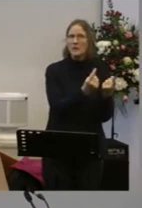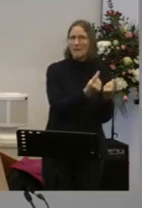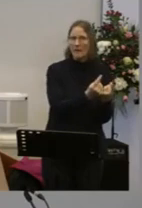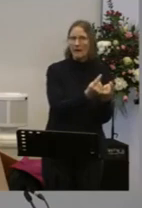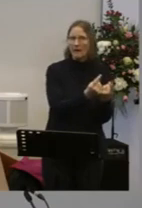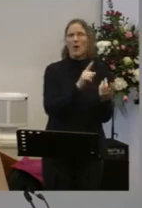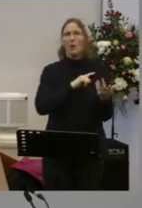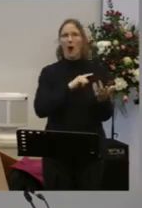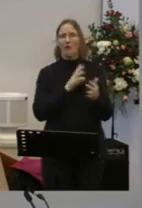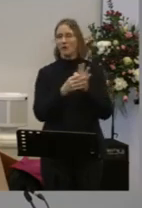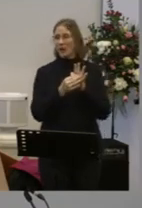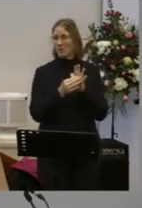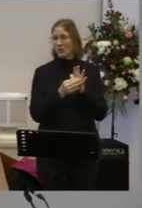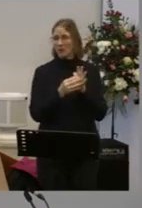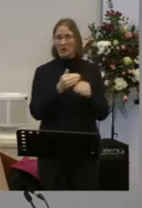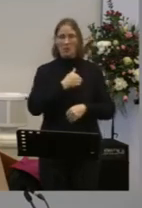Something gets you up in the morning